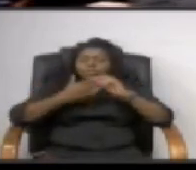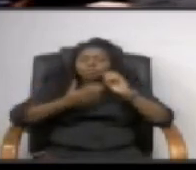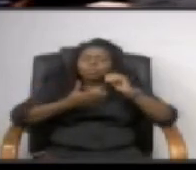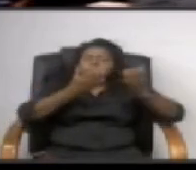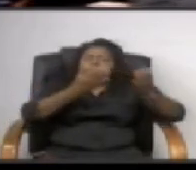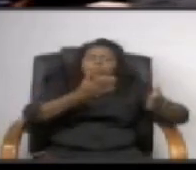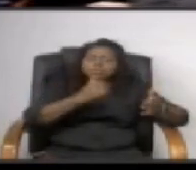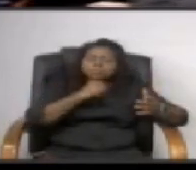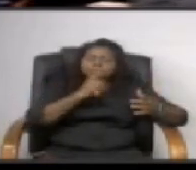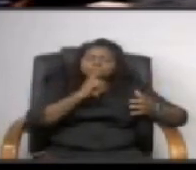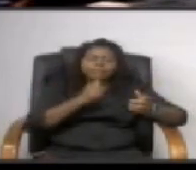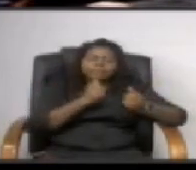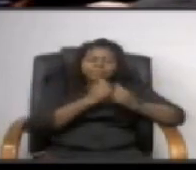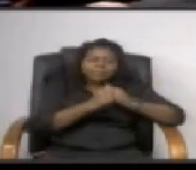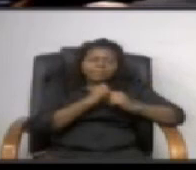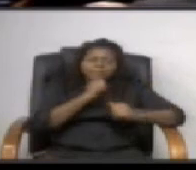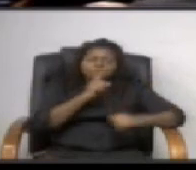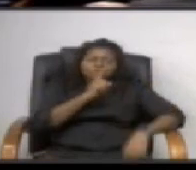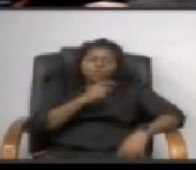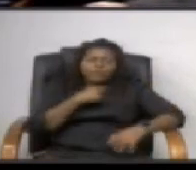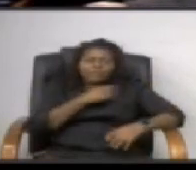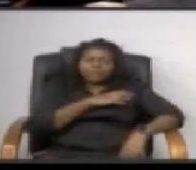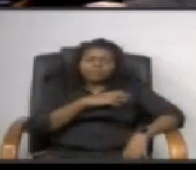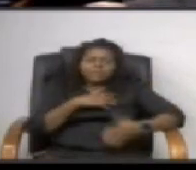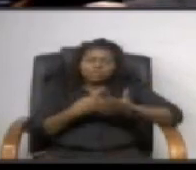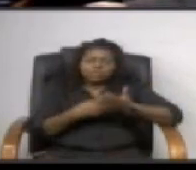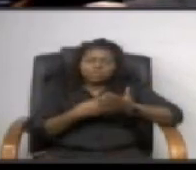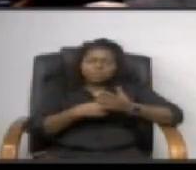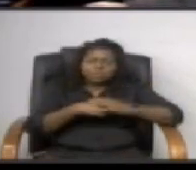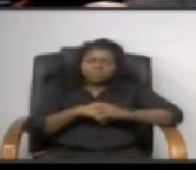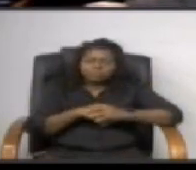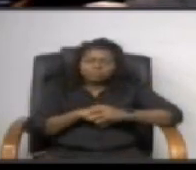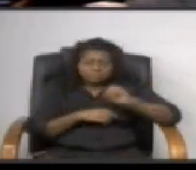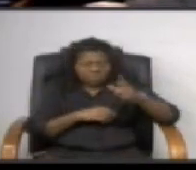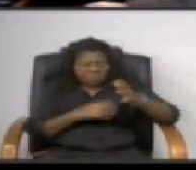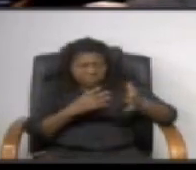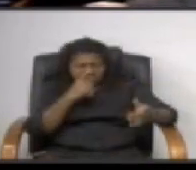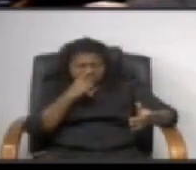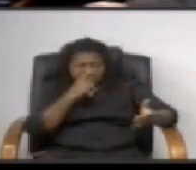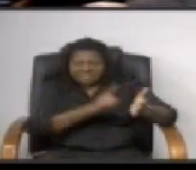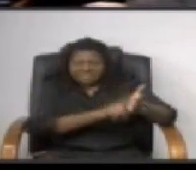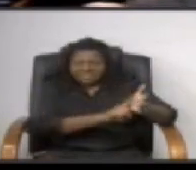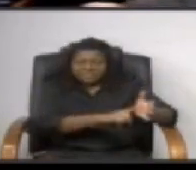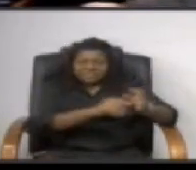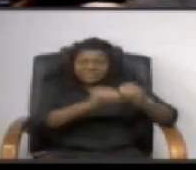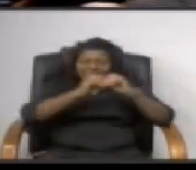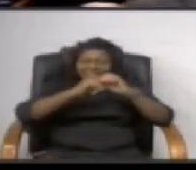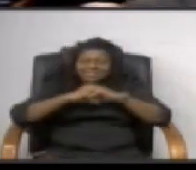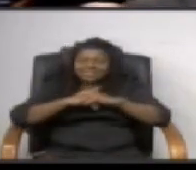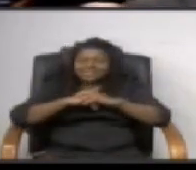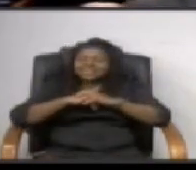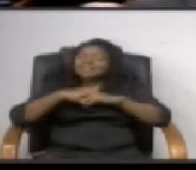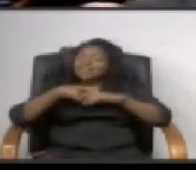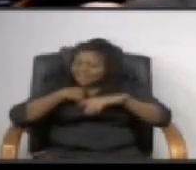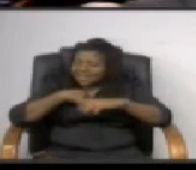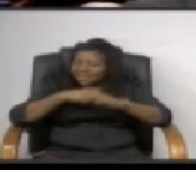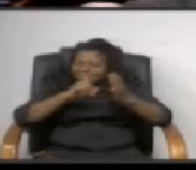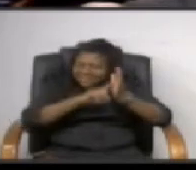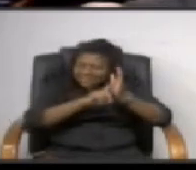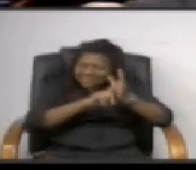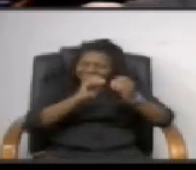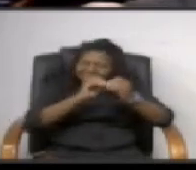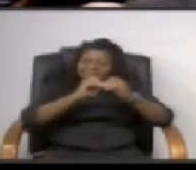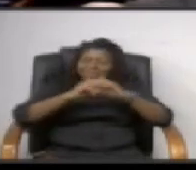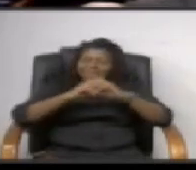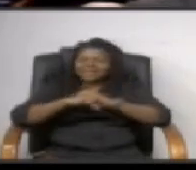i'm not even sure if it's even out of committee could you do a little research on that well yes yes yes i'll do more the letter we just